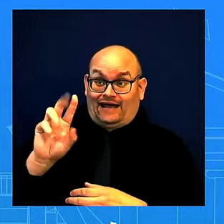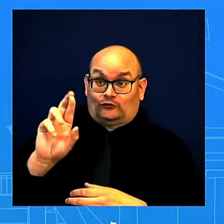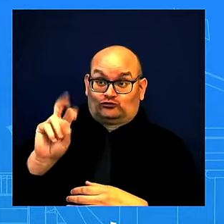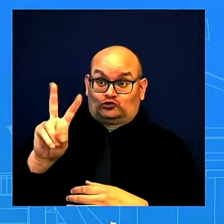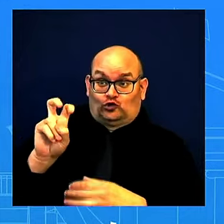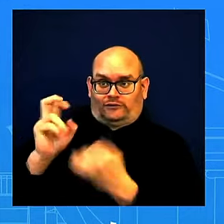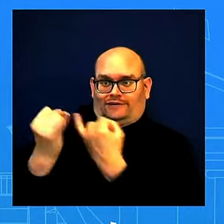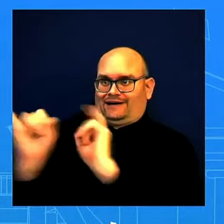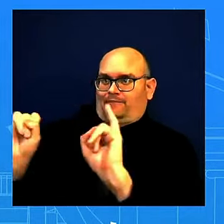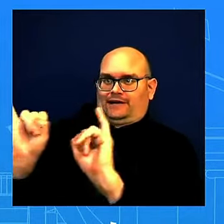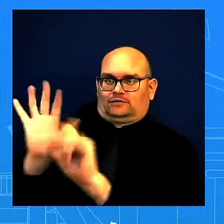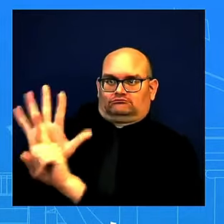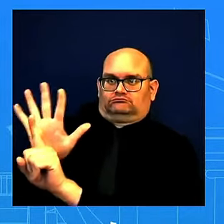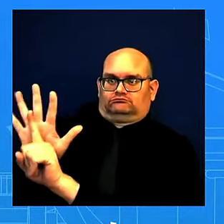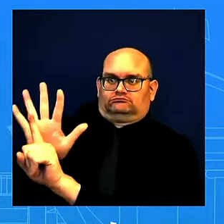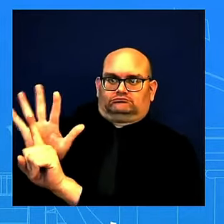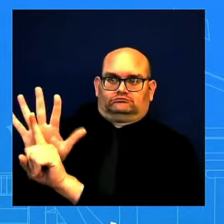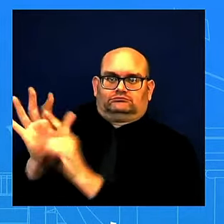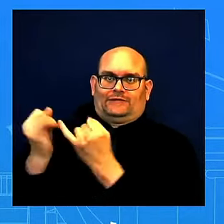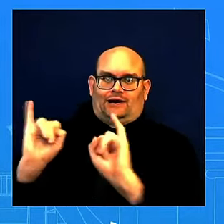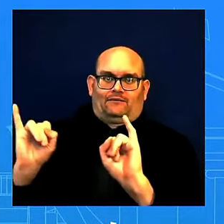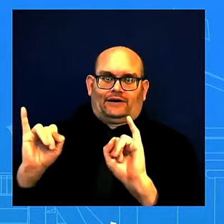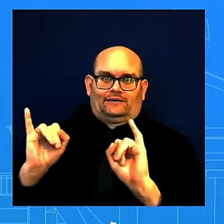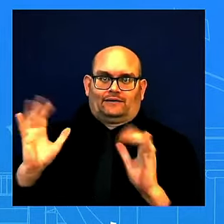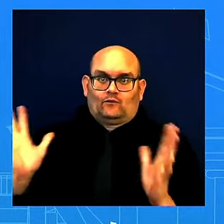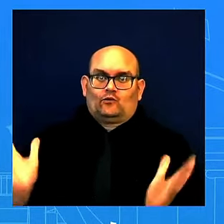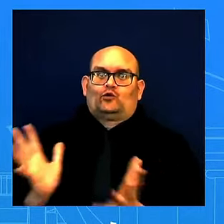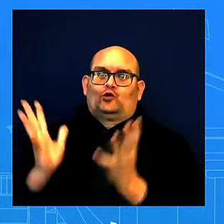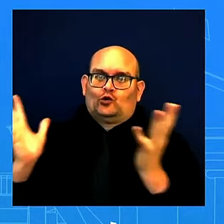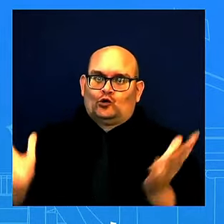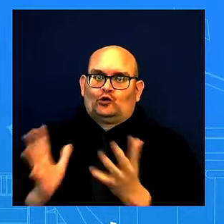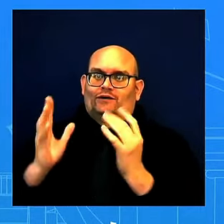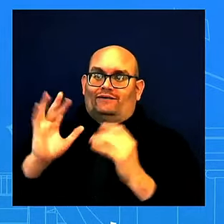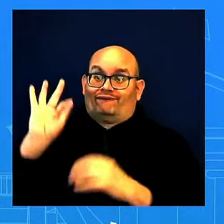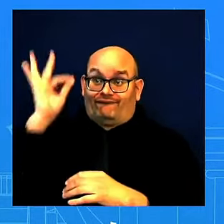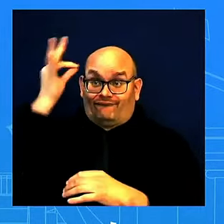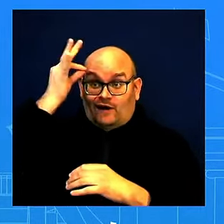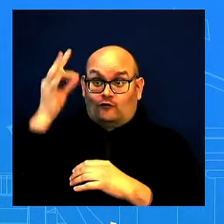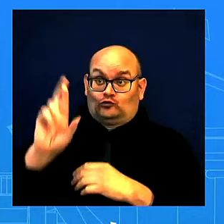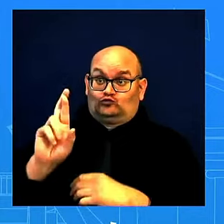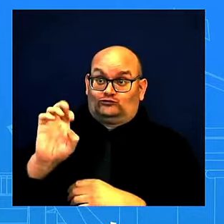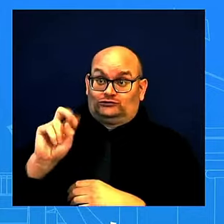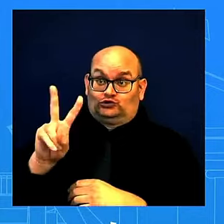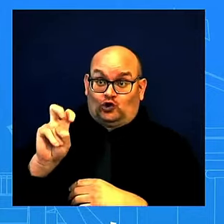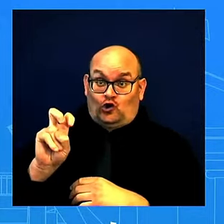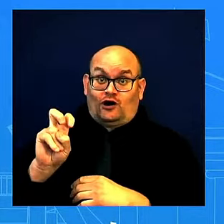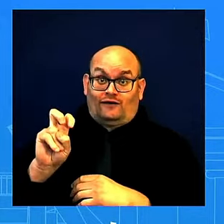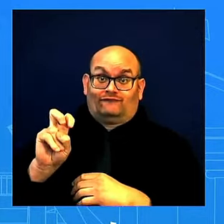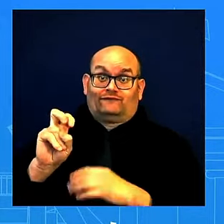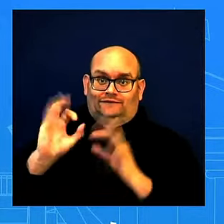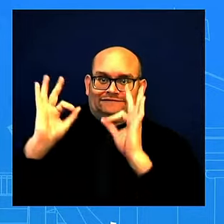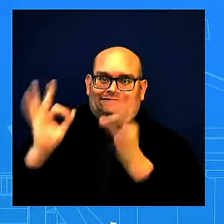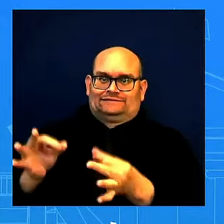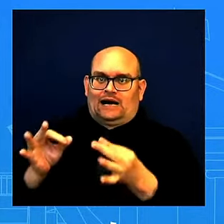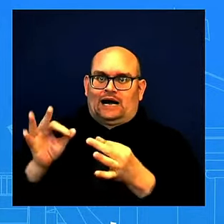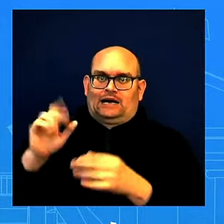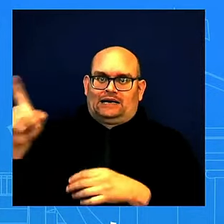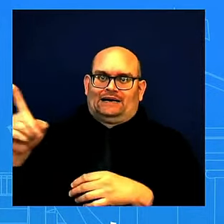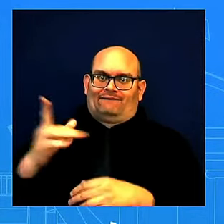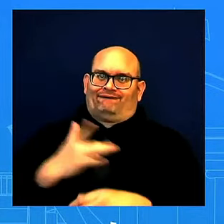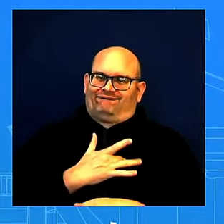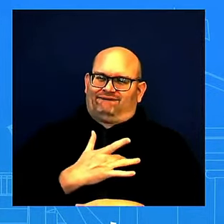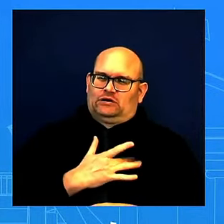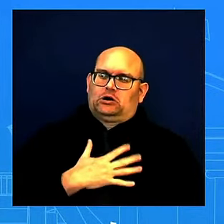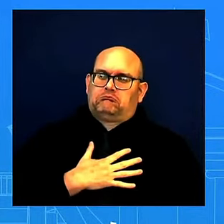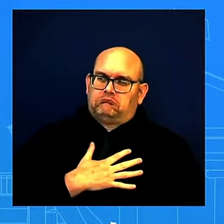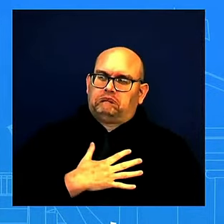to do that. The Federal Reserve will make their own monetary policy decision when they choose. And that is something for them to